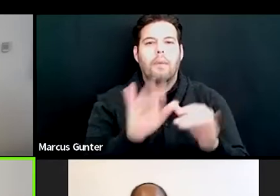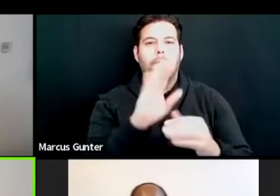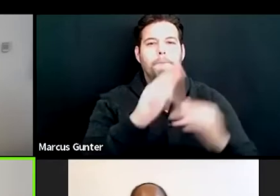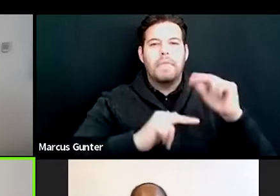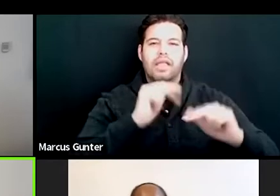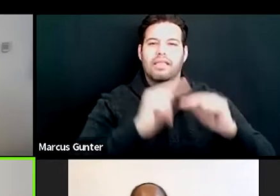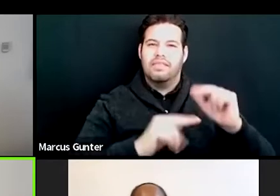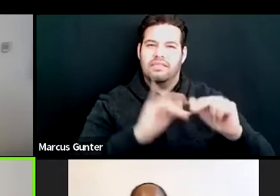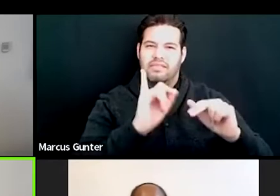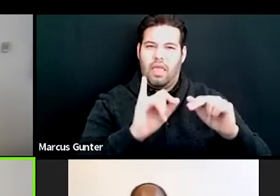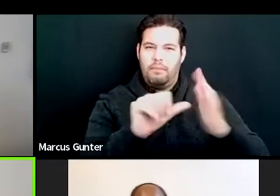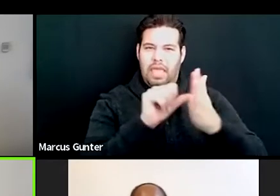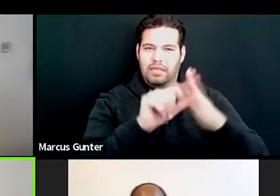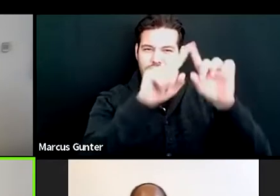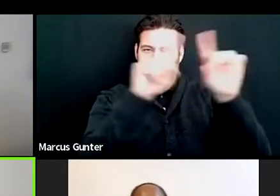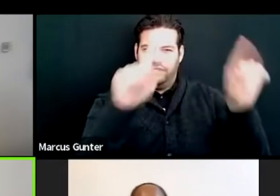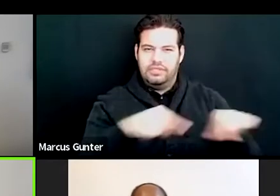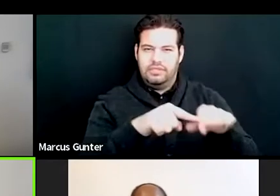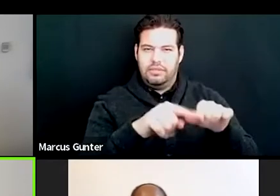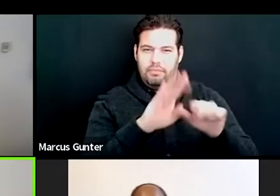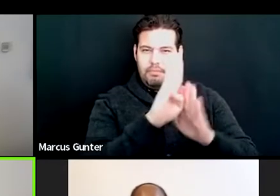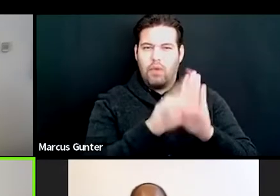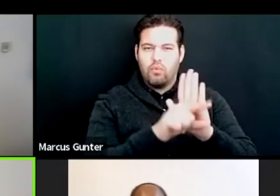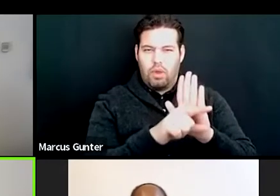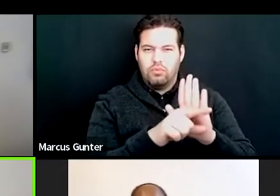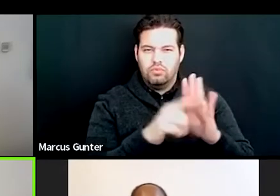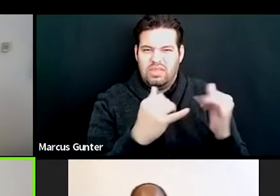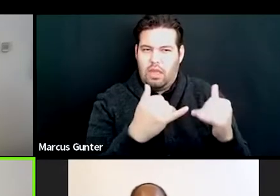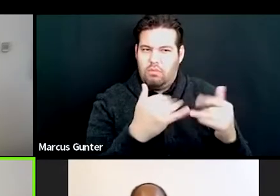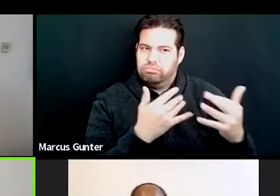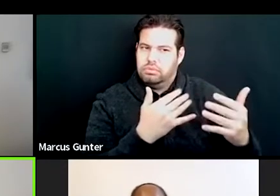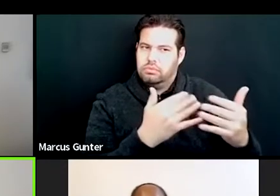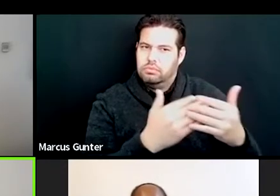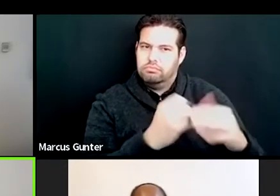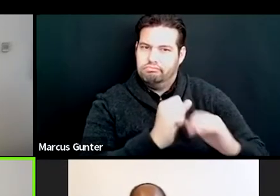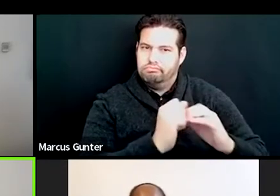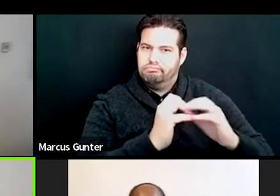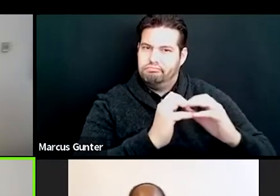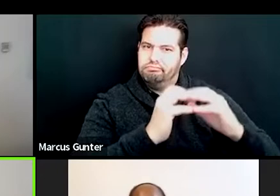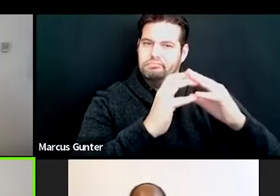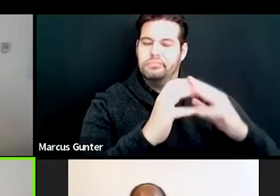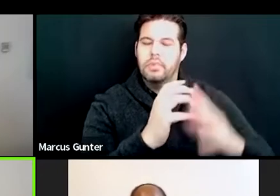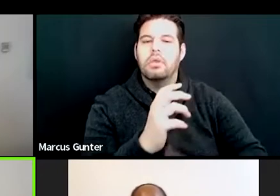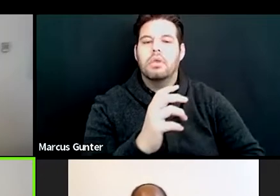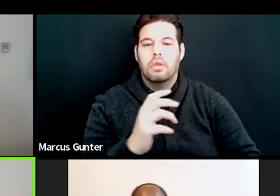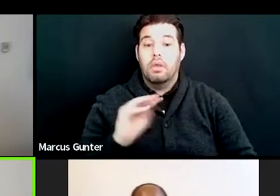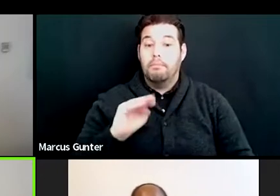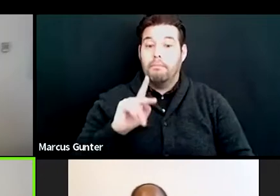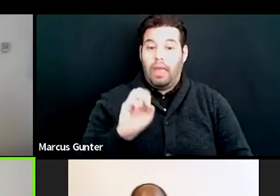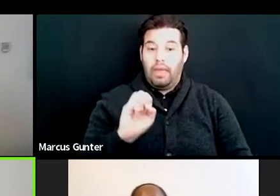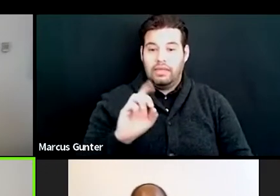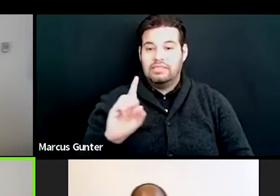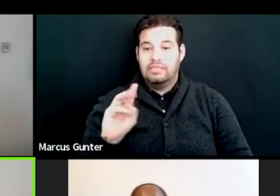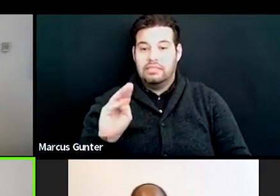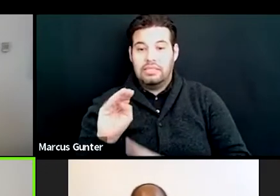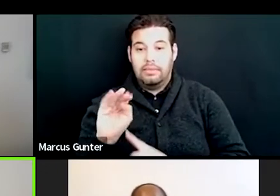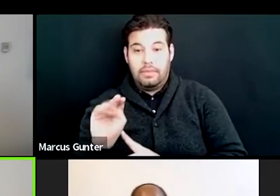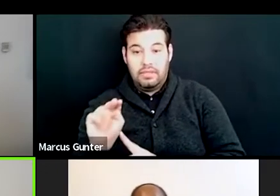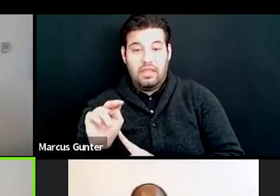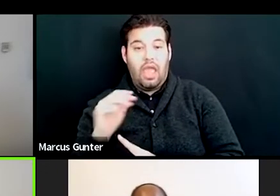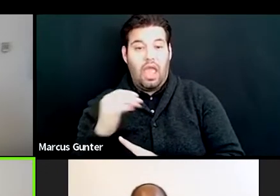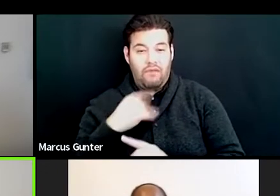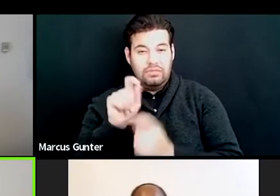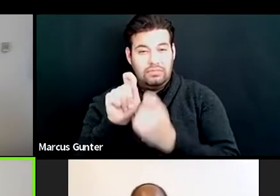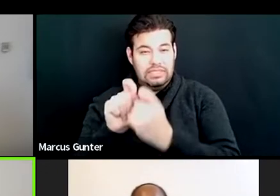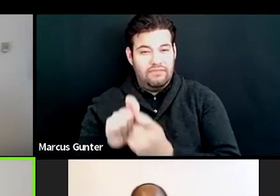background with the access to these resources. Uh, I believe, uh, Mike and Damien have some, uh, specific information about what that